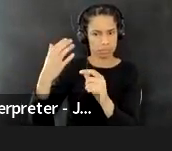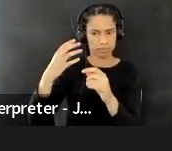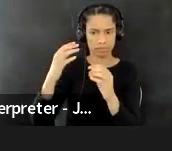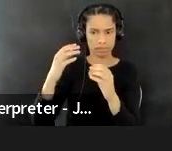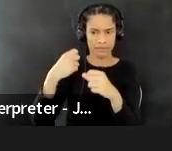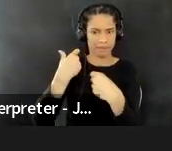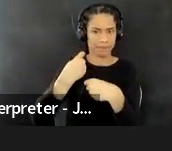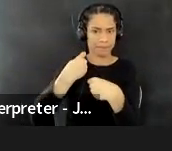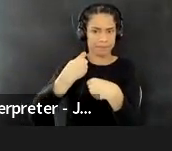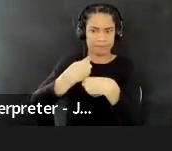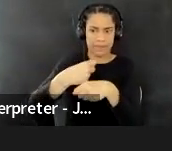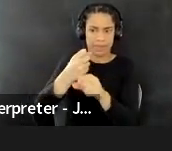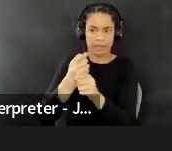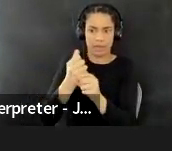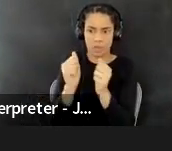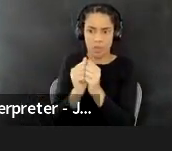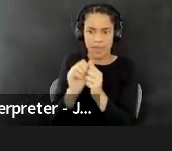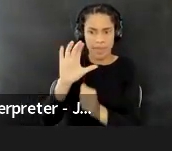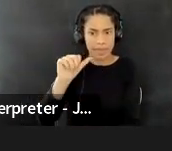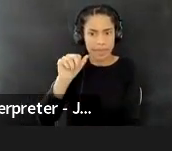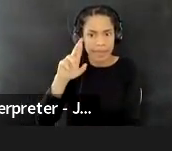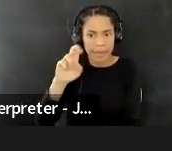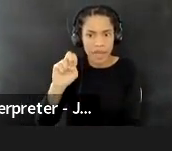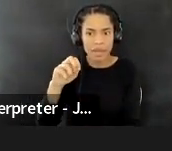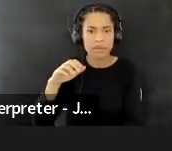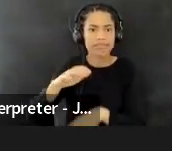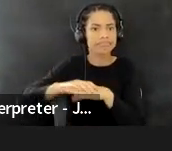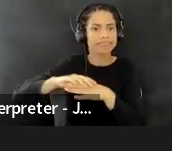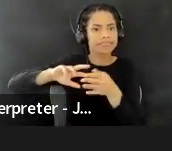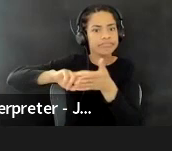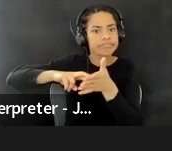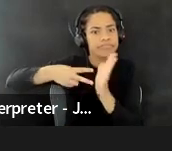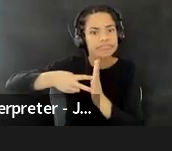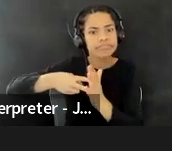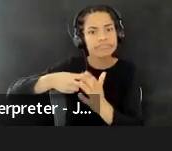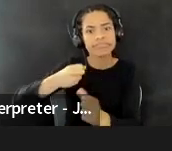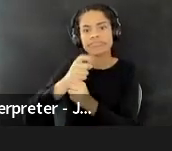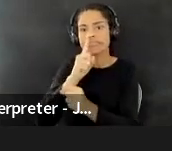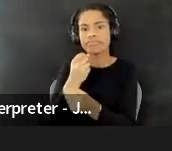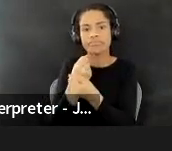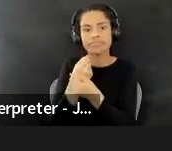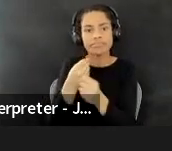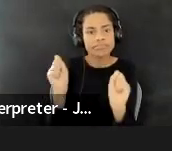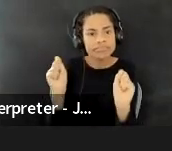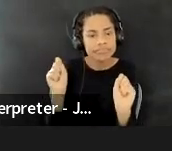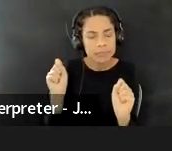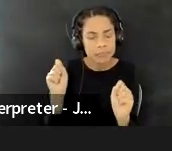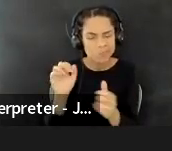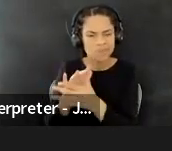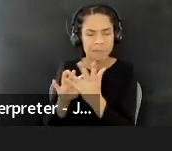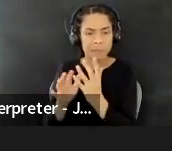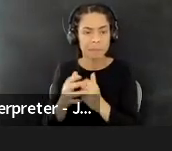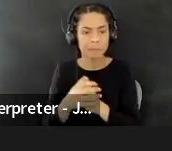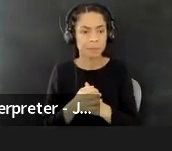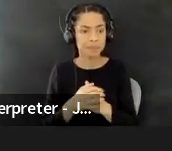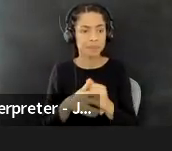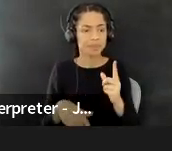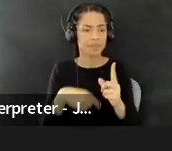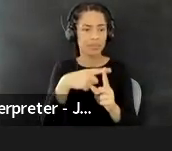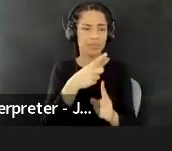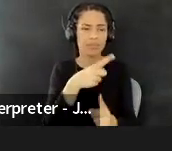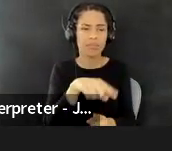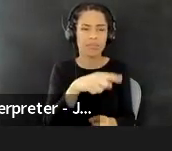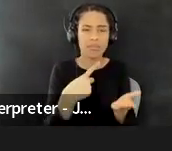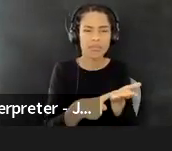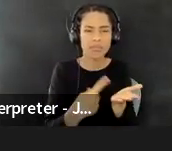intentionality, um, and safety. So those were, um, and, and it also expanded to questions about festivals and